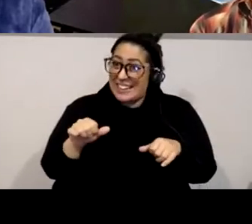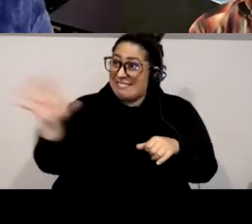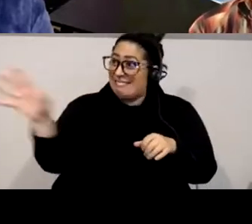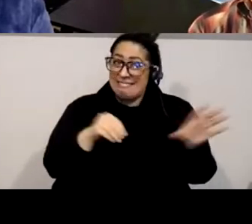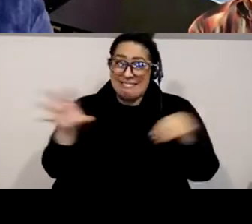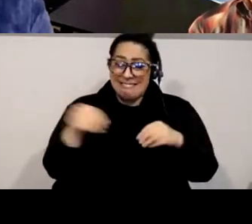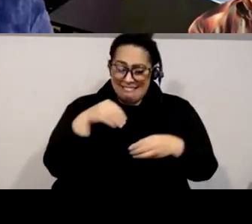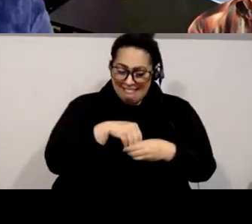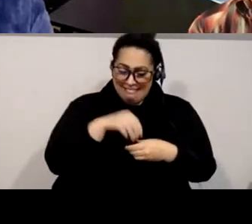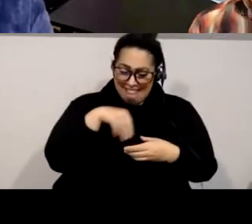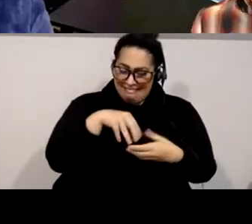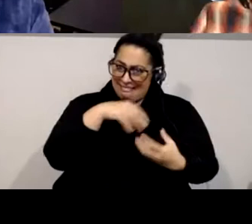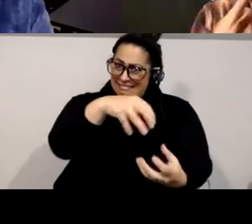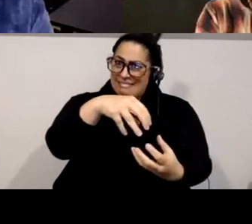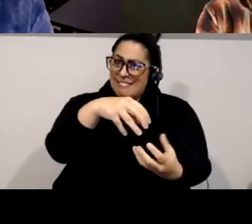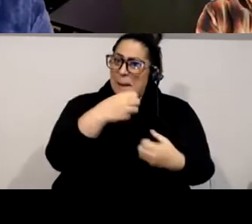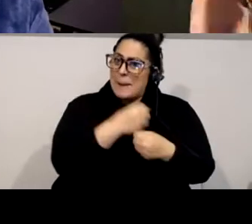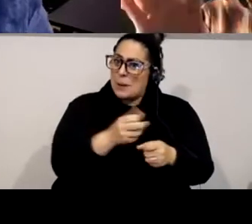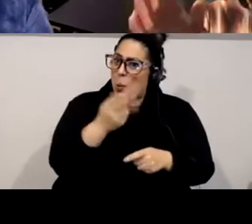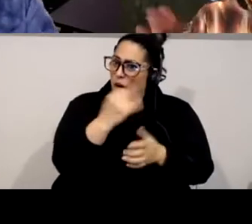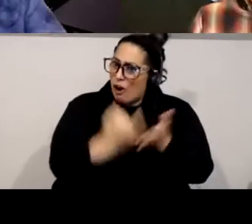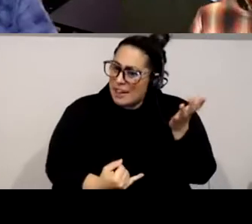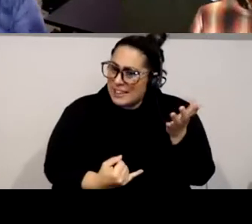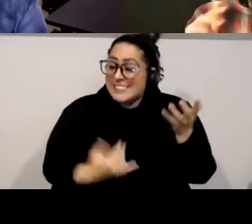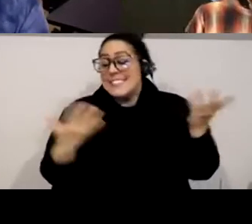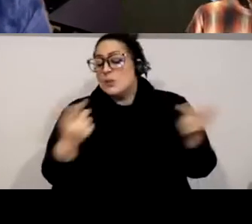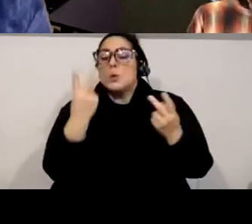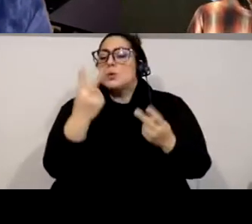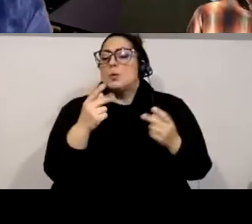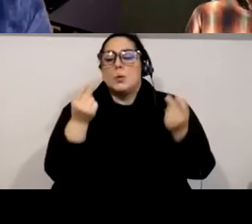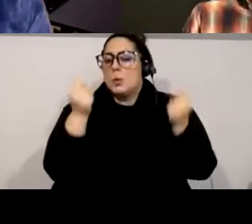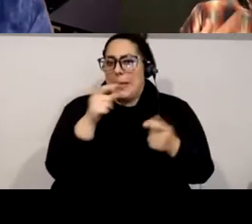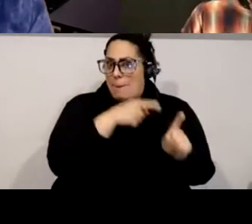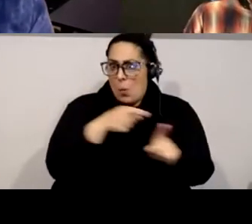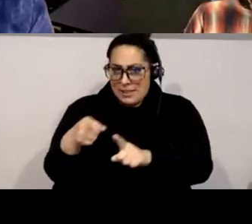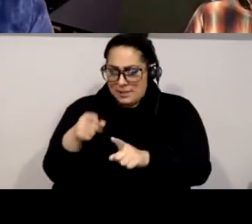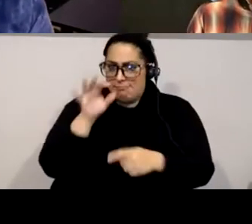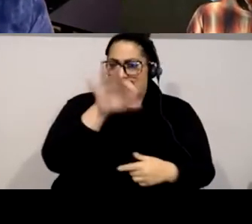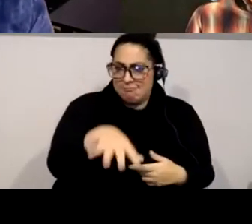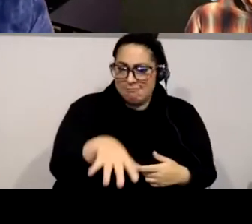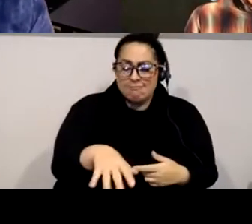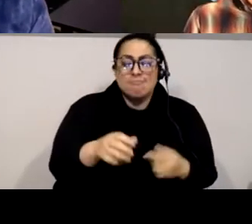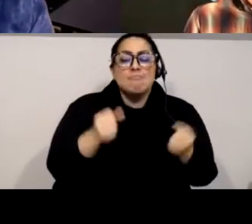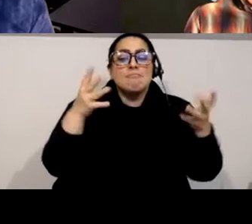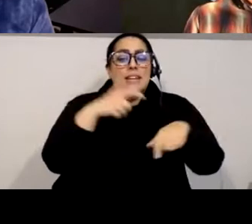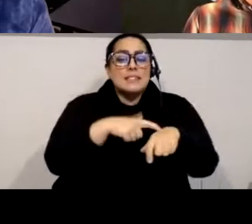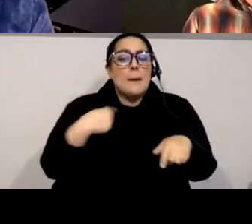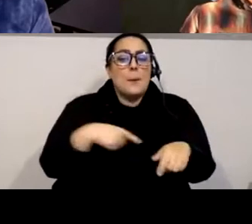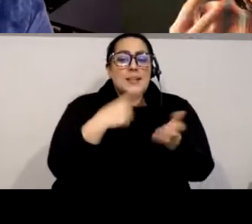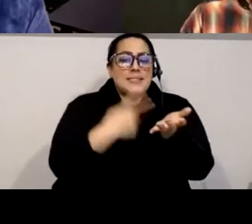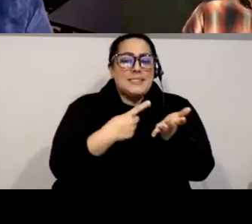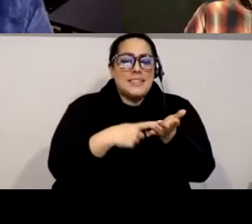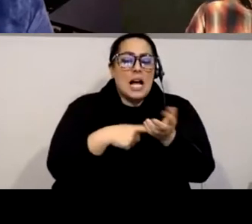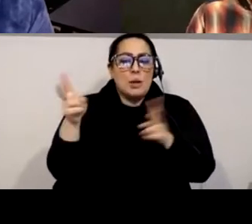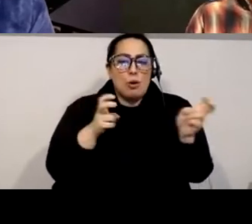where the appropriation argument there's there's two maybe maybe two quick points i want make one is is a lot of times we talk about appropriation and we